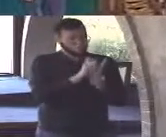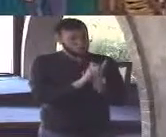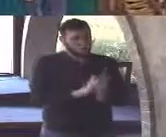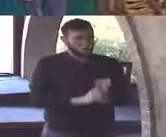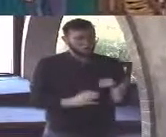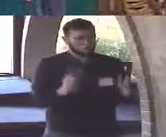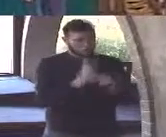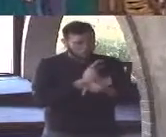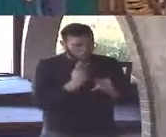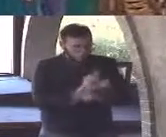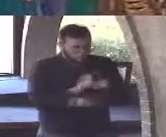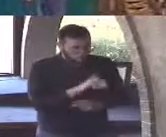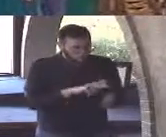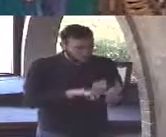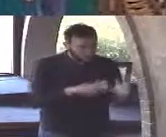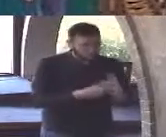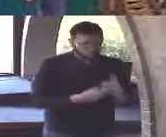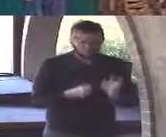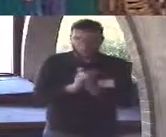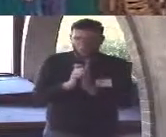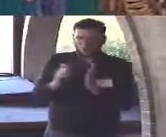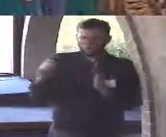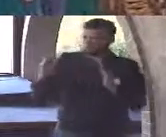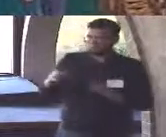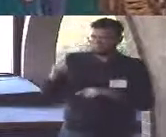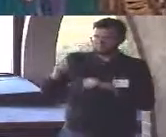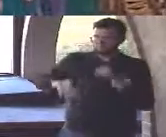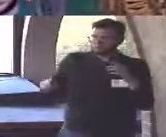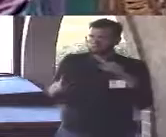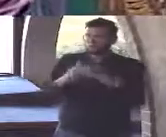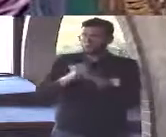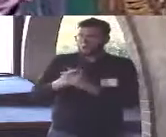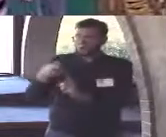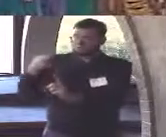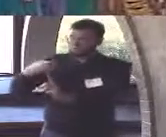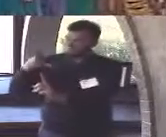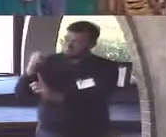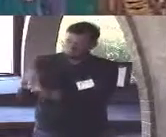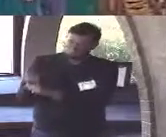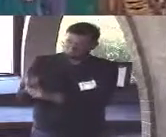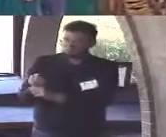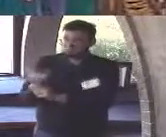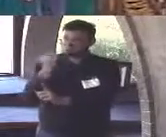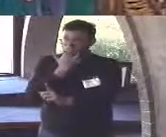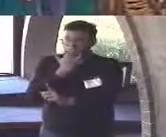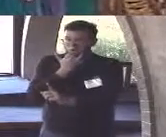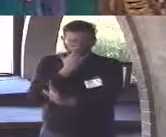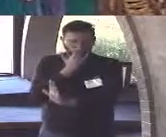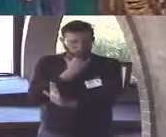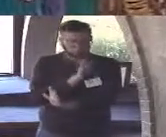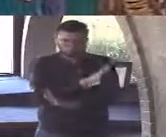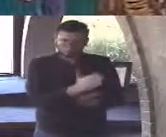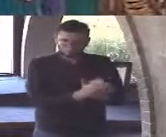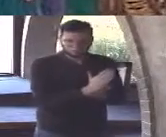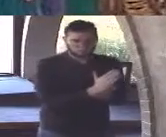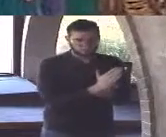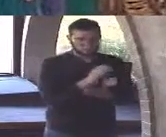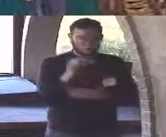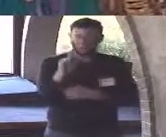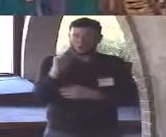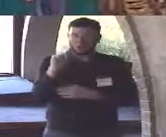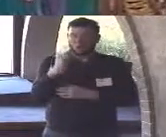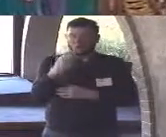authoritative now if you've never noticed it before you should take note of it now the words author, authority,